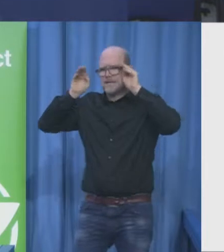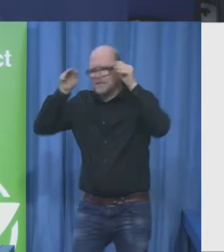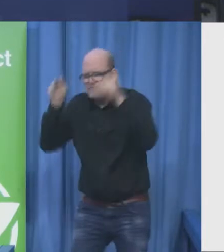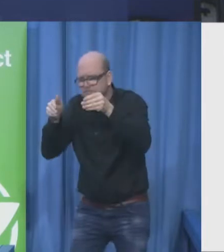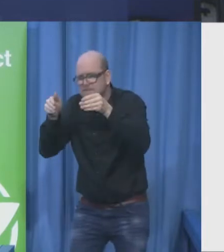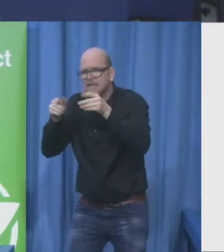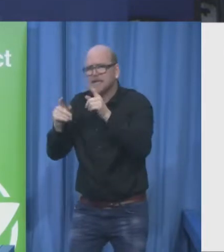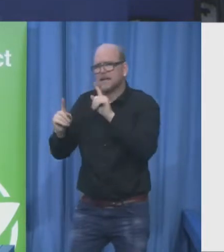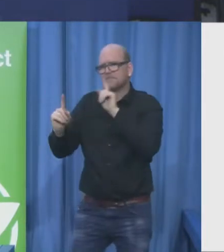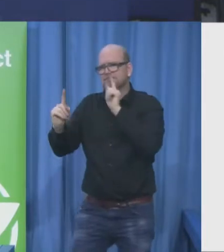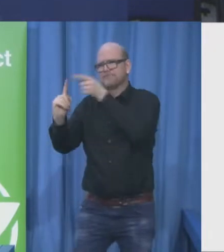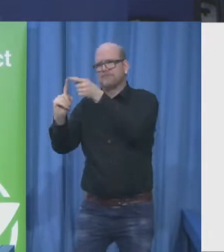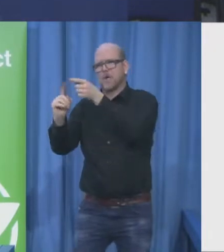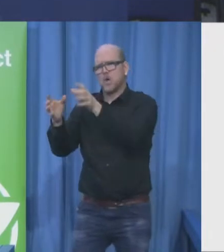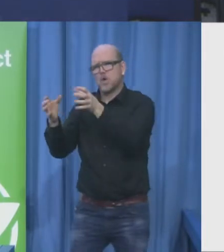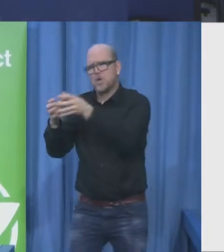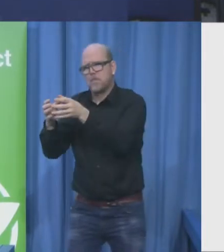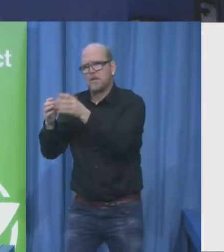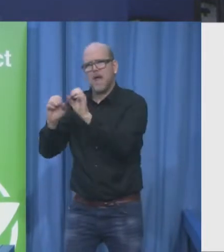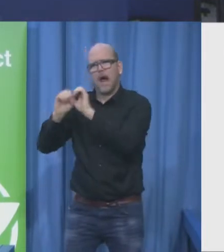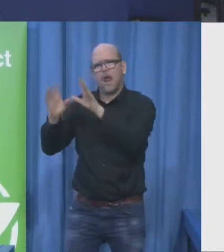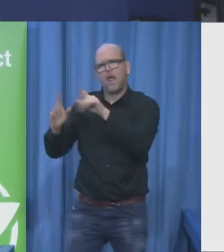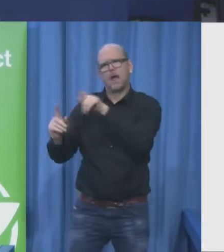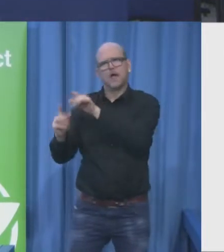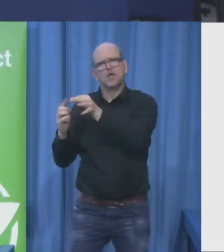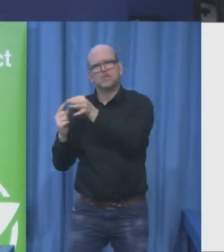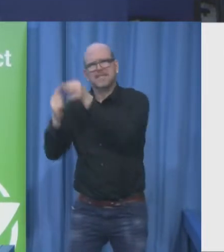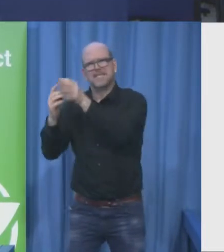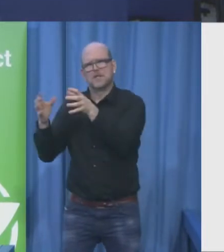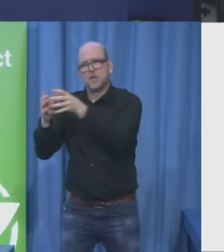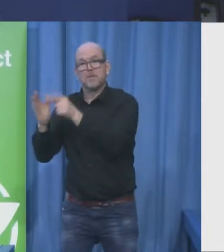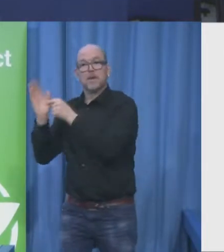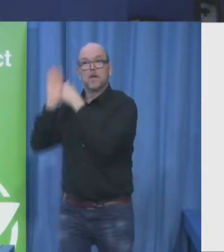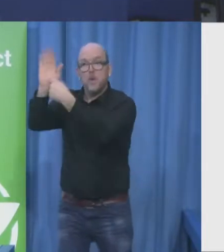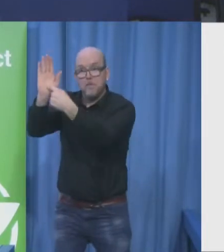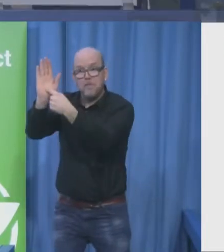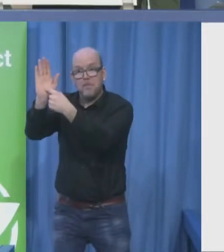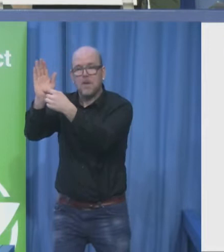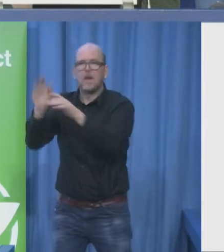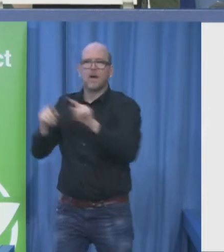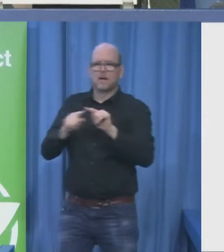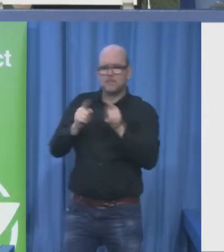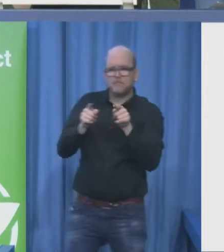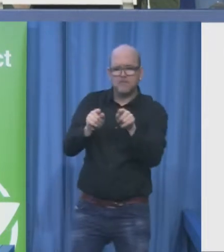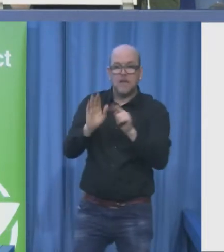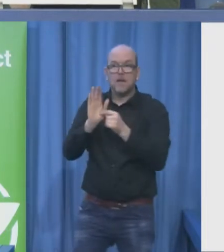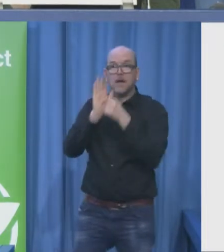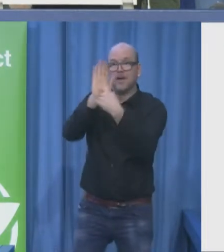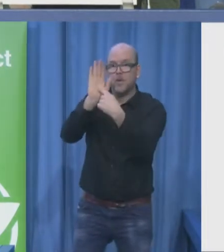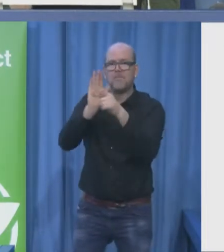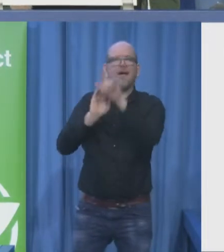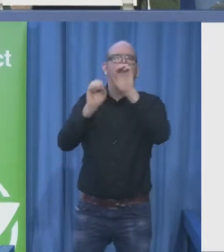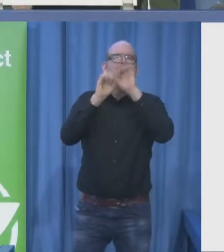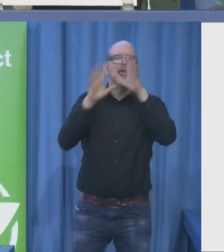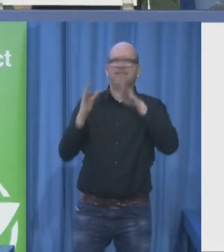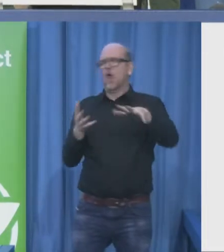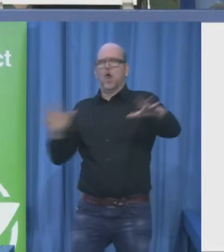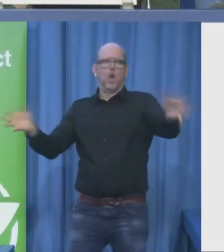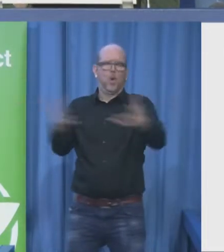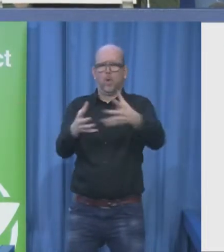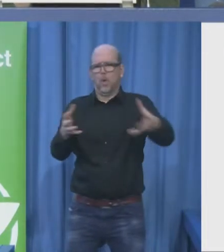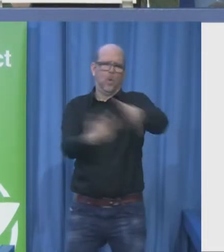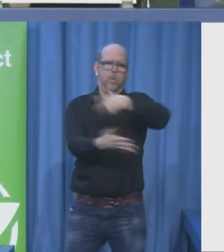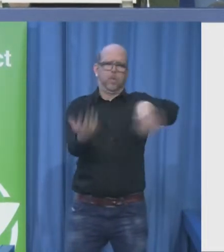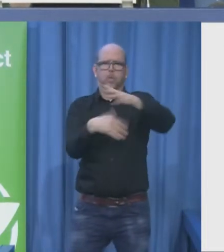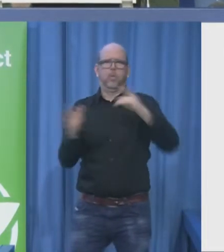have? Thank you. Thank you. Can I just make an observation, which is that Channel 4 has